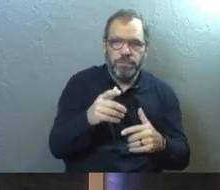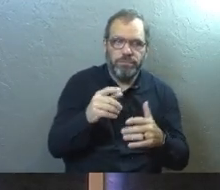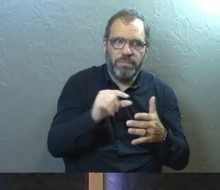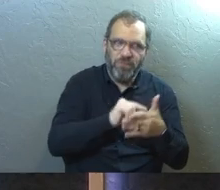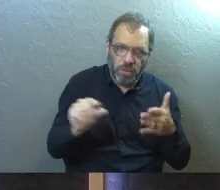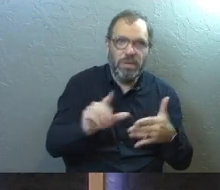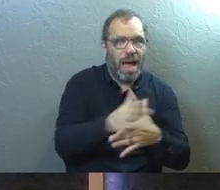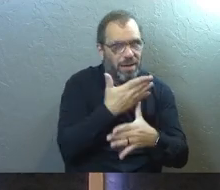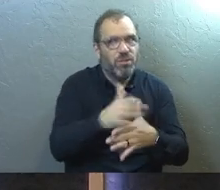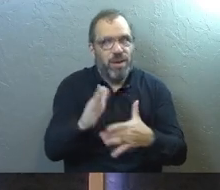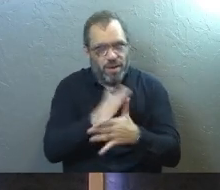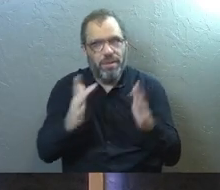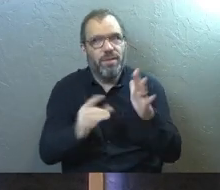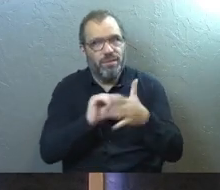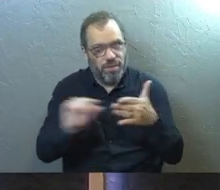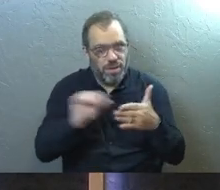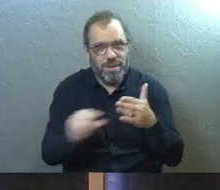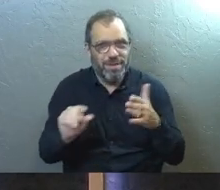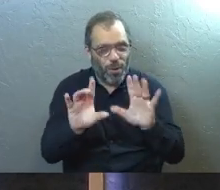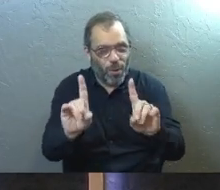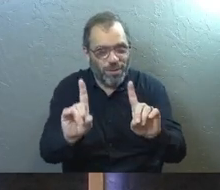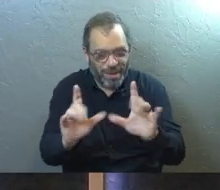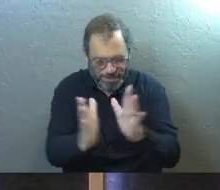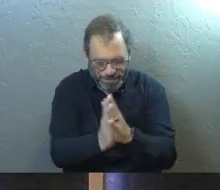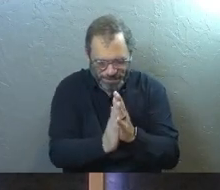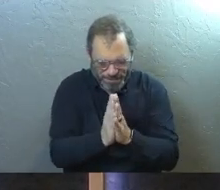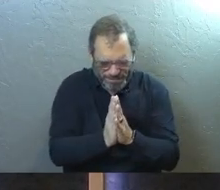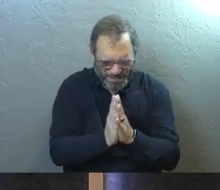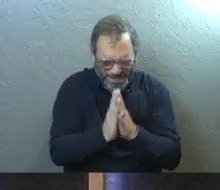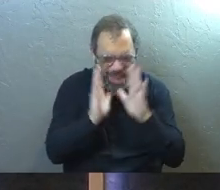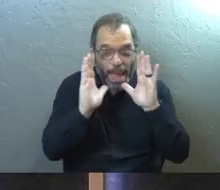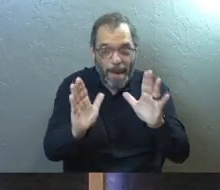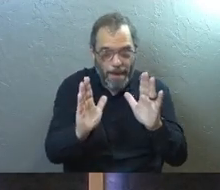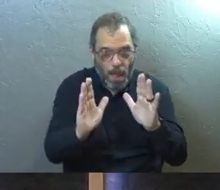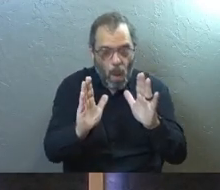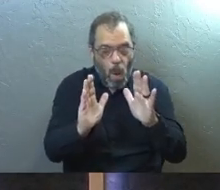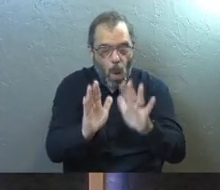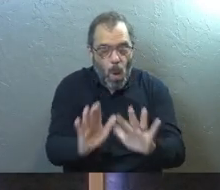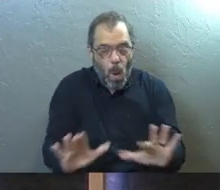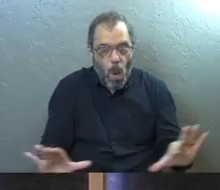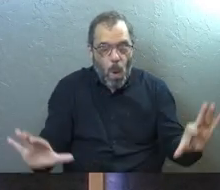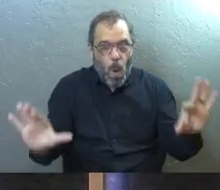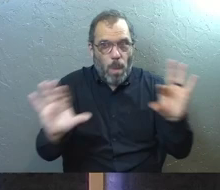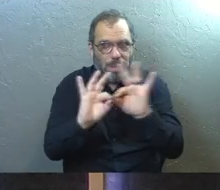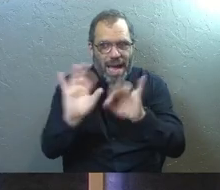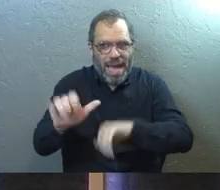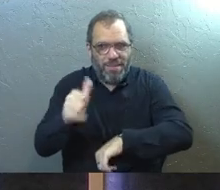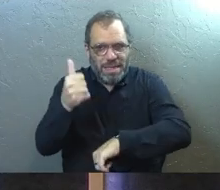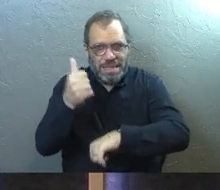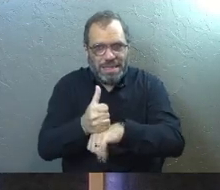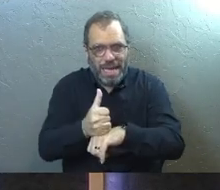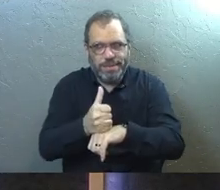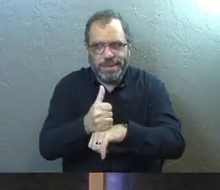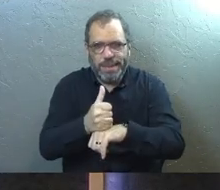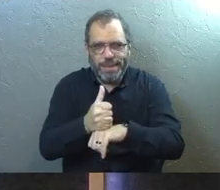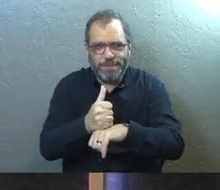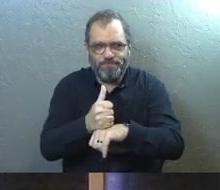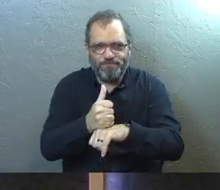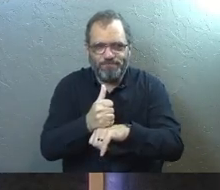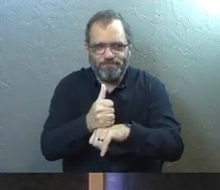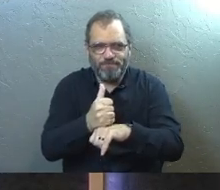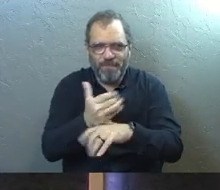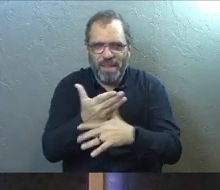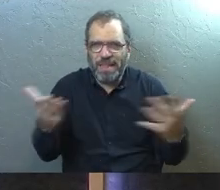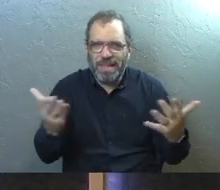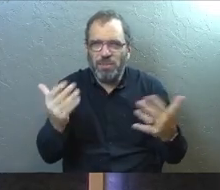Bible verse yet. I'm getting there. This is a big enough deal. I've got to set the table on this thing. Um, so there's just